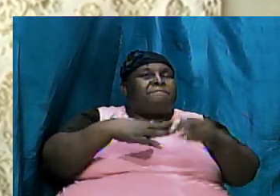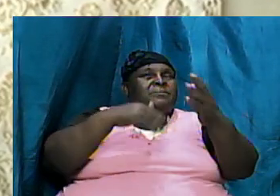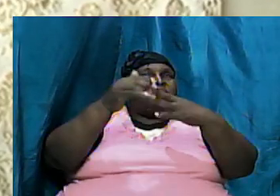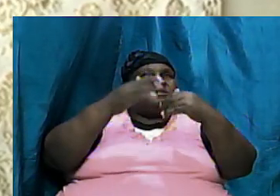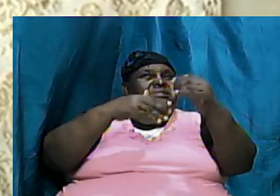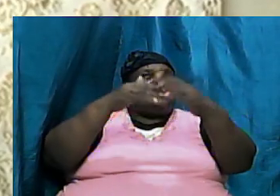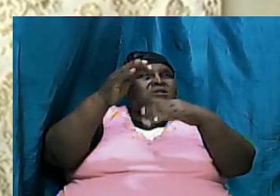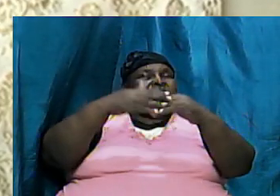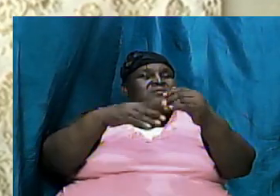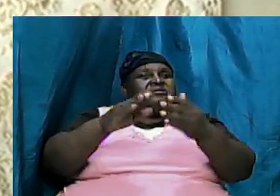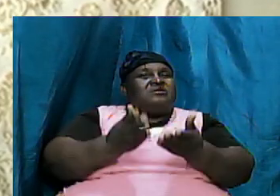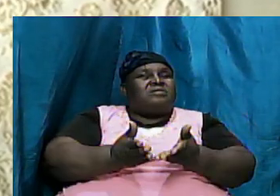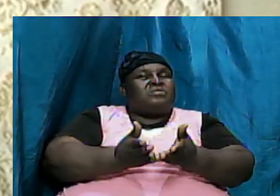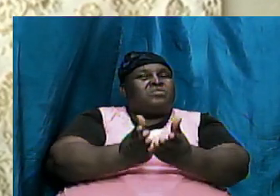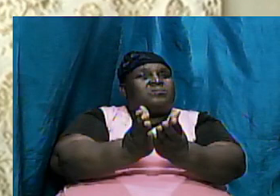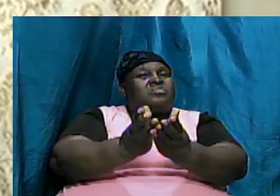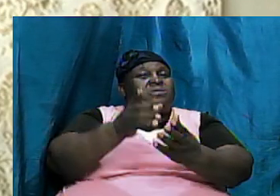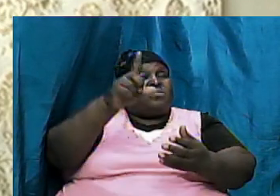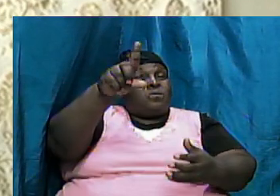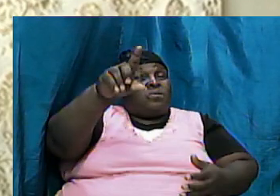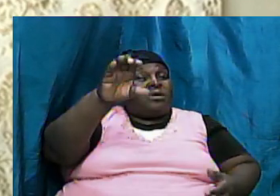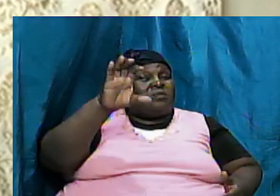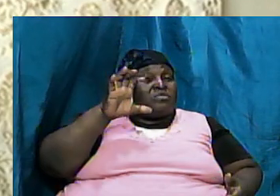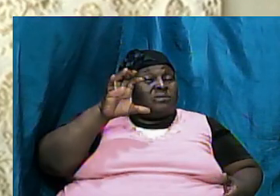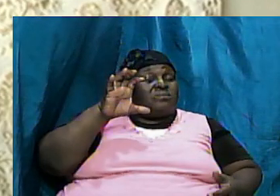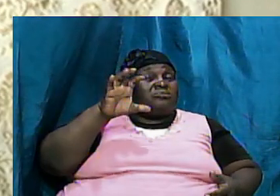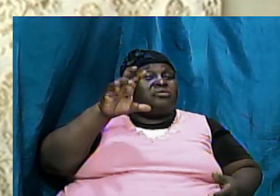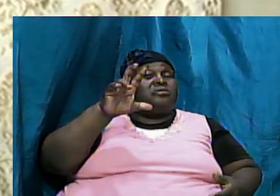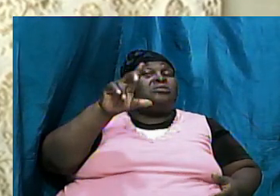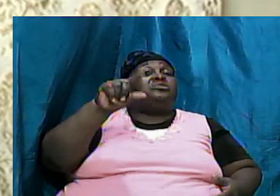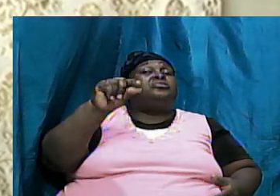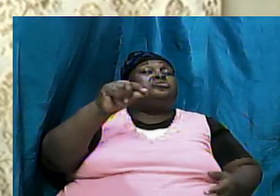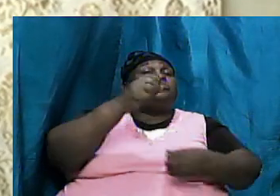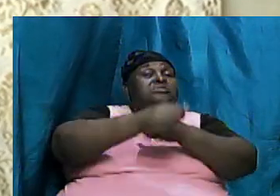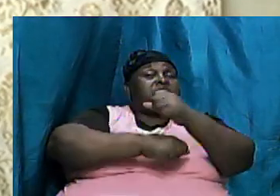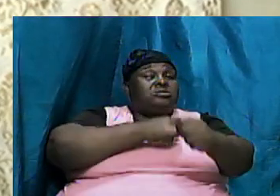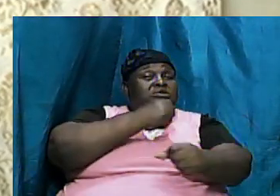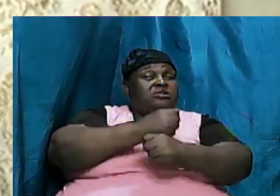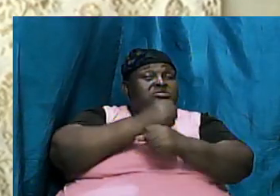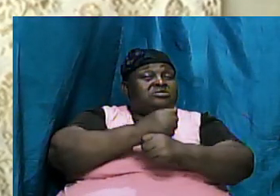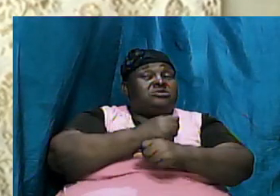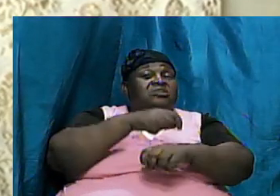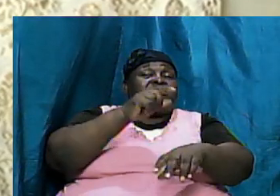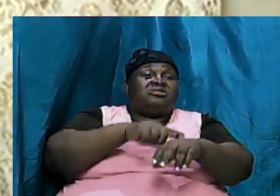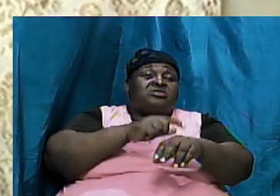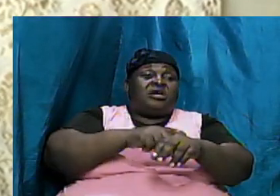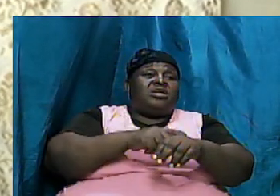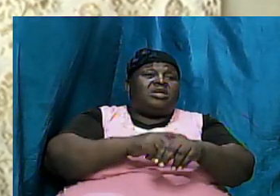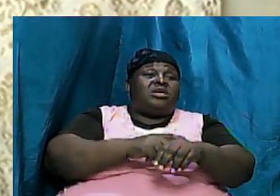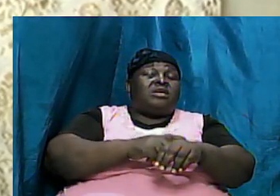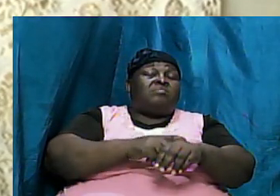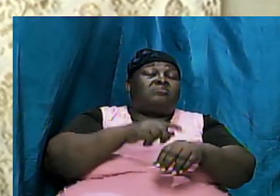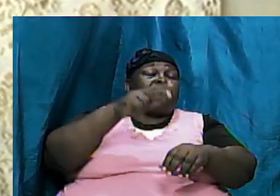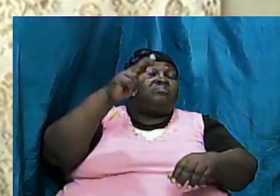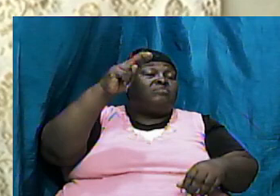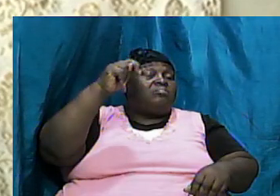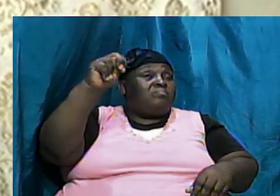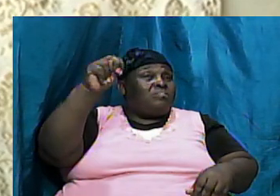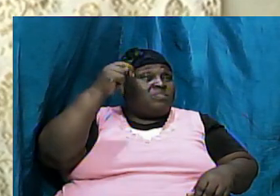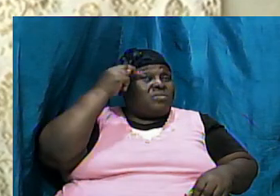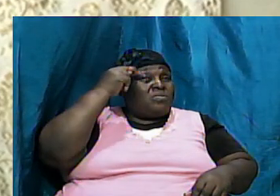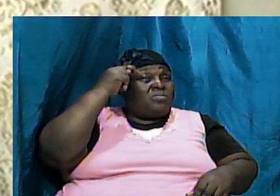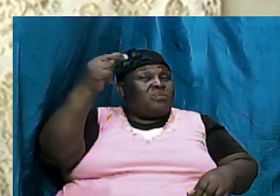120 years so from the time that Noah started until the time that the flood came was